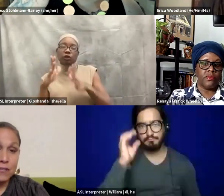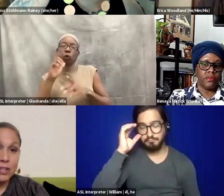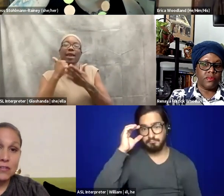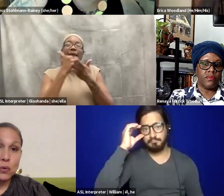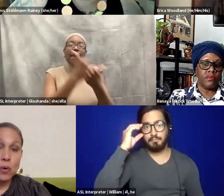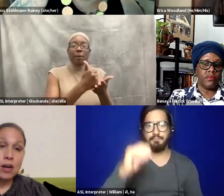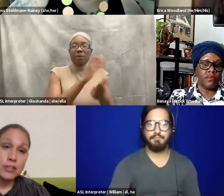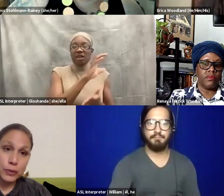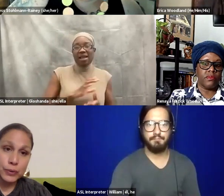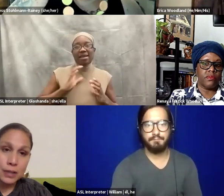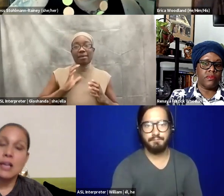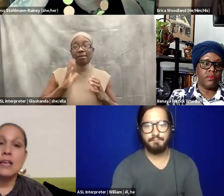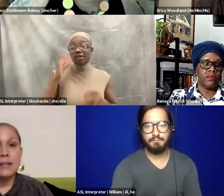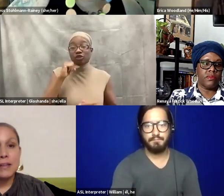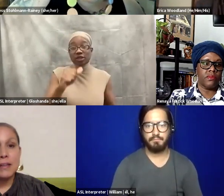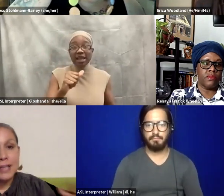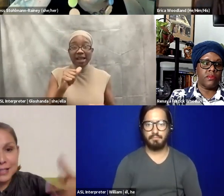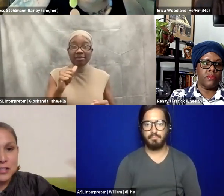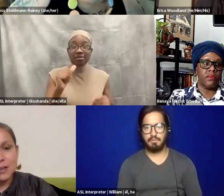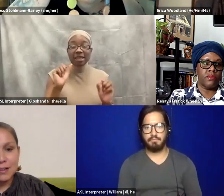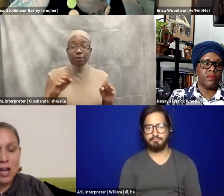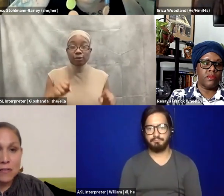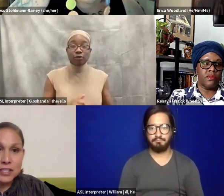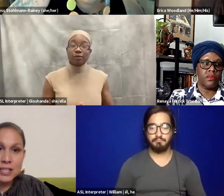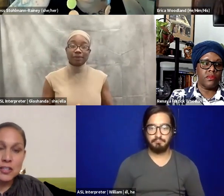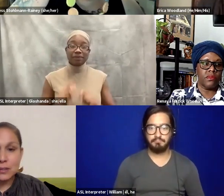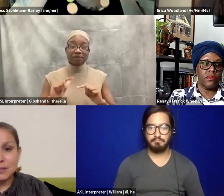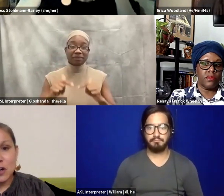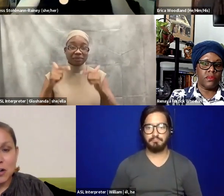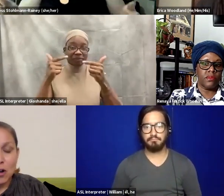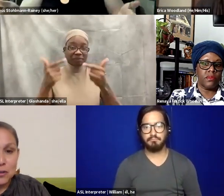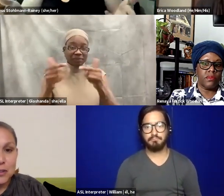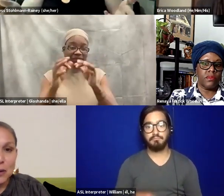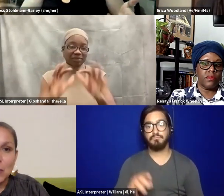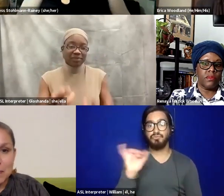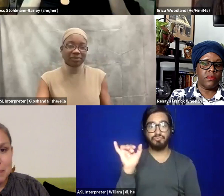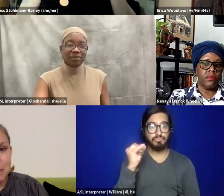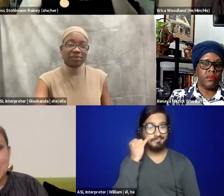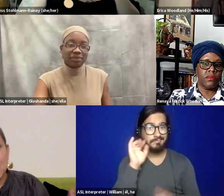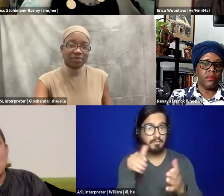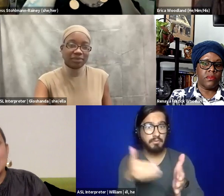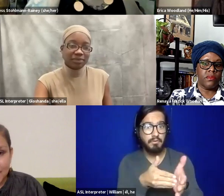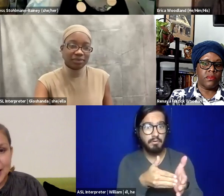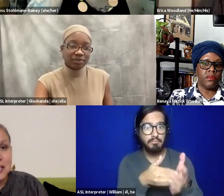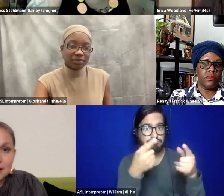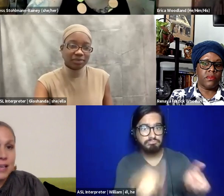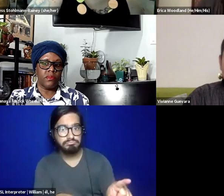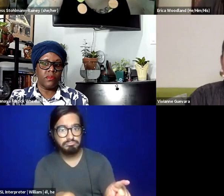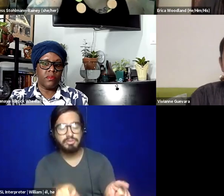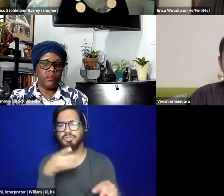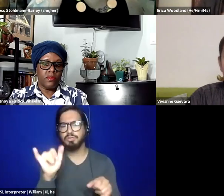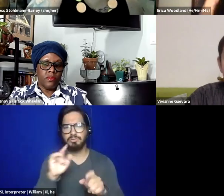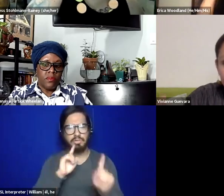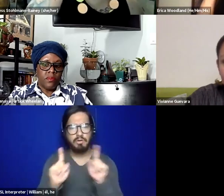And even if you are sued, that's a conversation starter also. I mean, it coming to litigation is